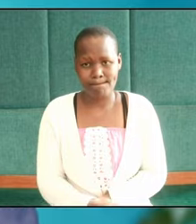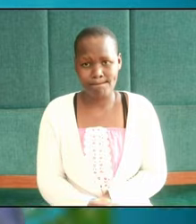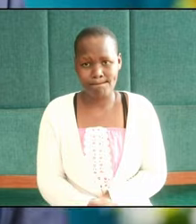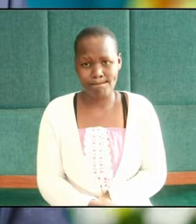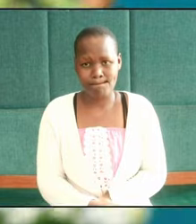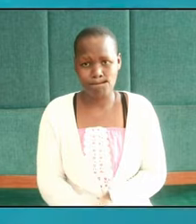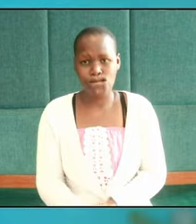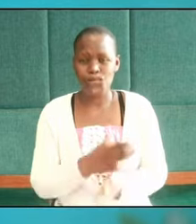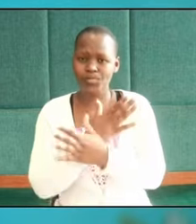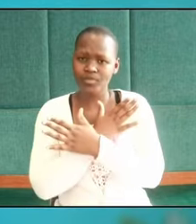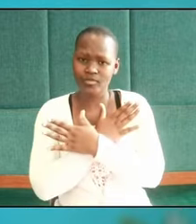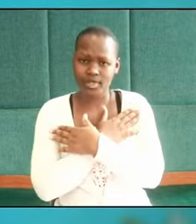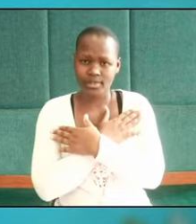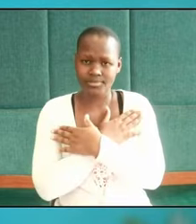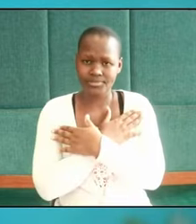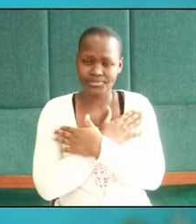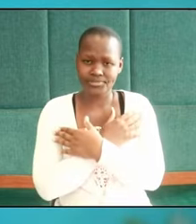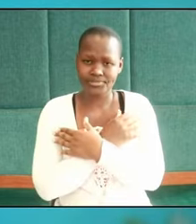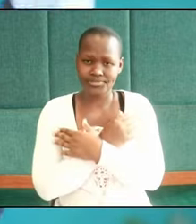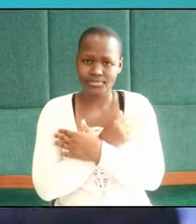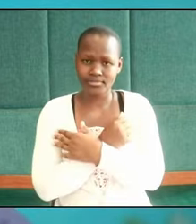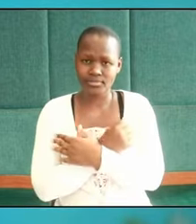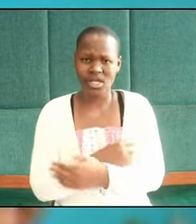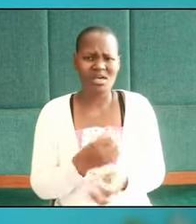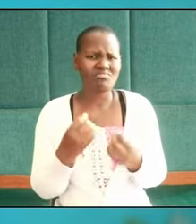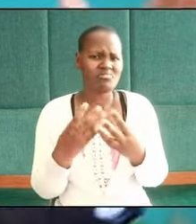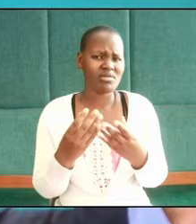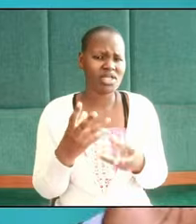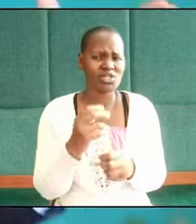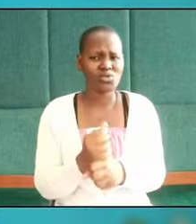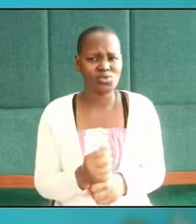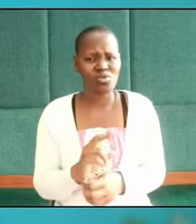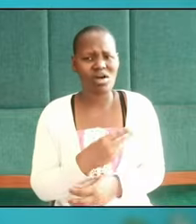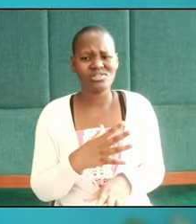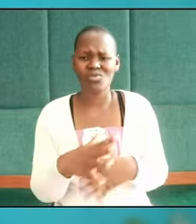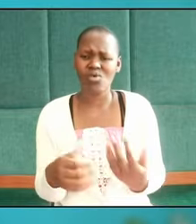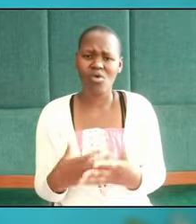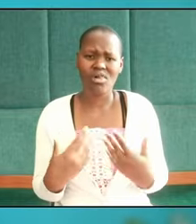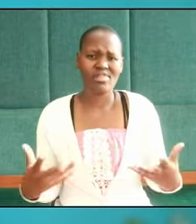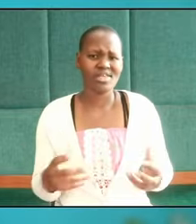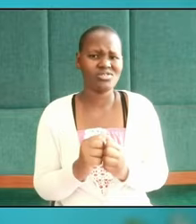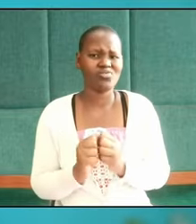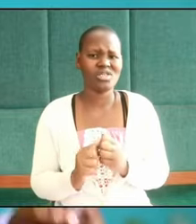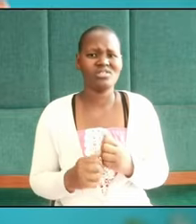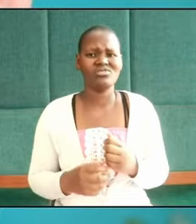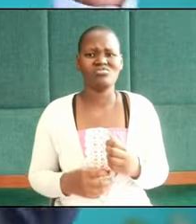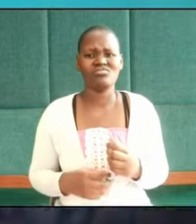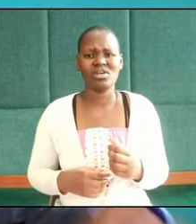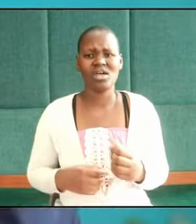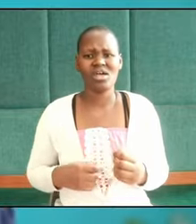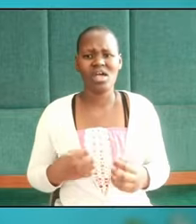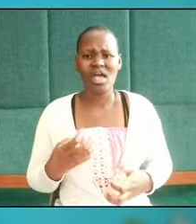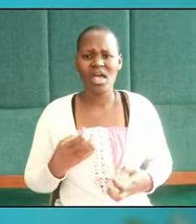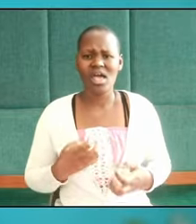friends men may be good they may do us all things that we enjoy they may be